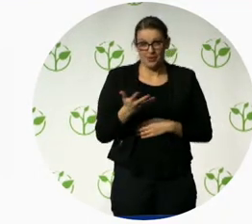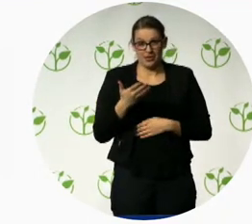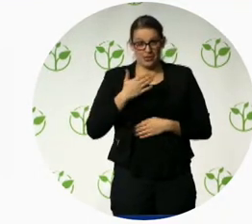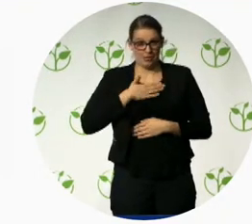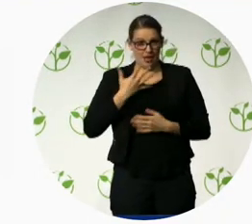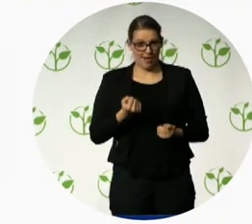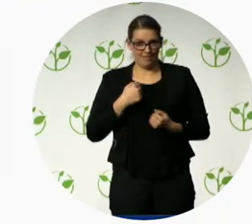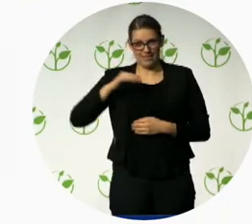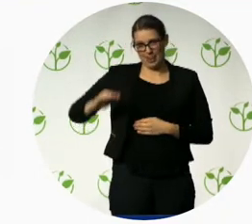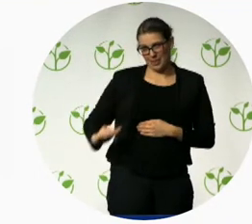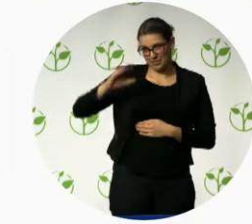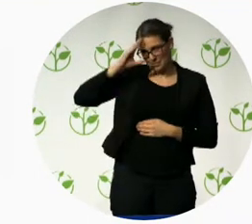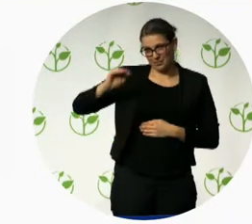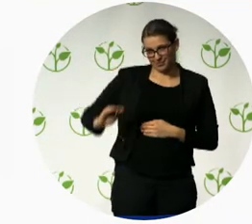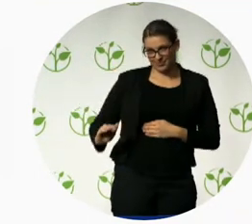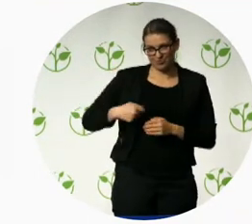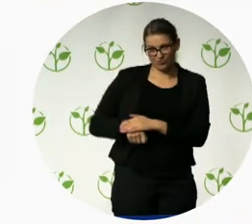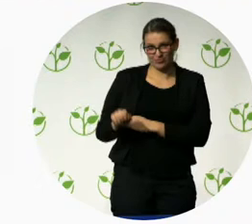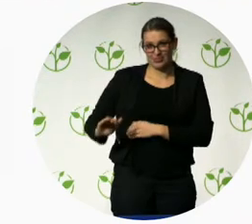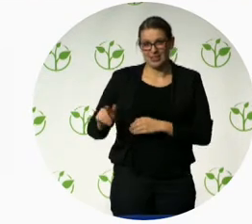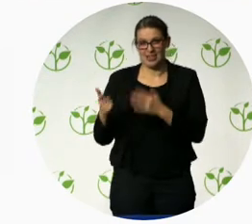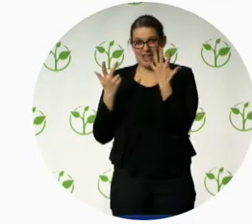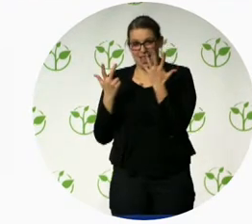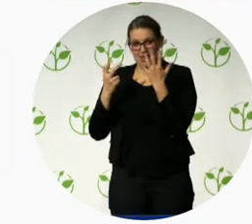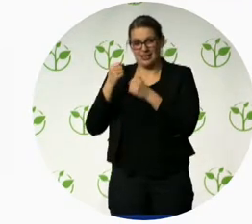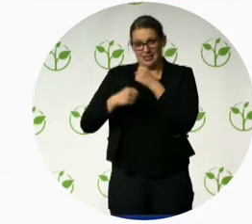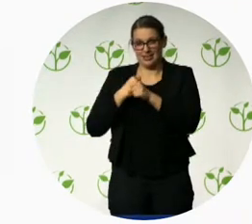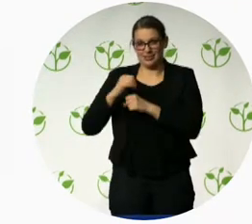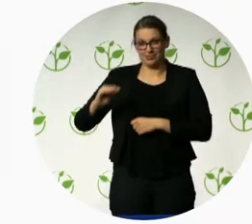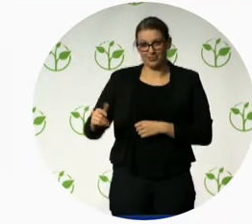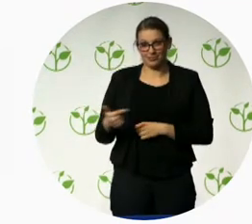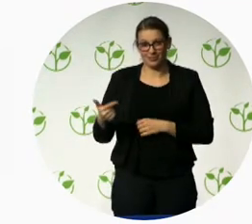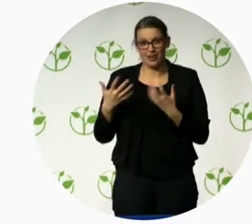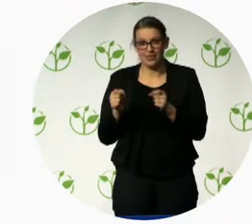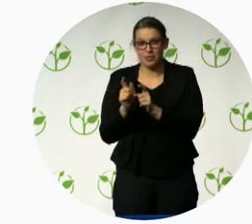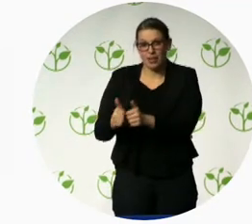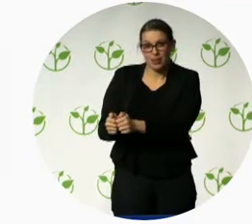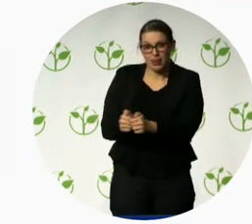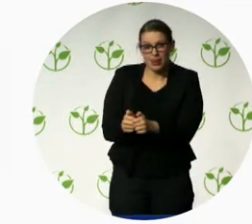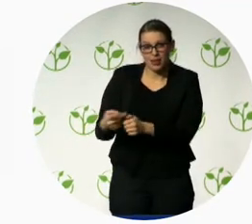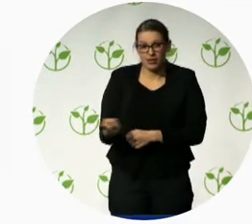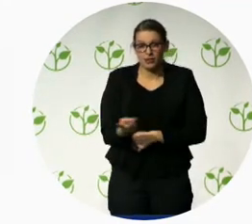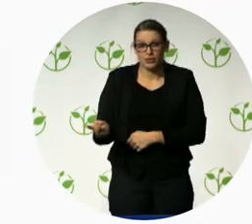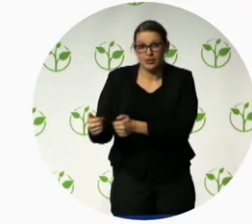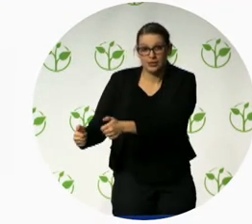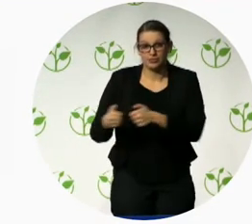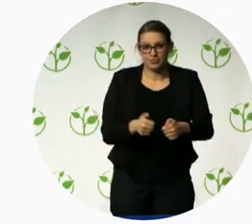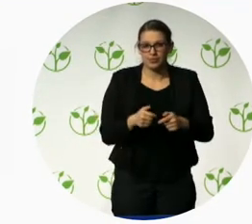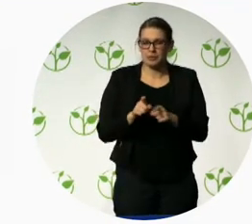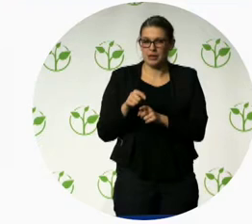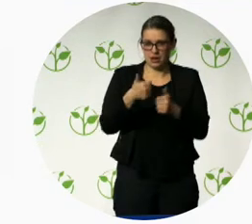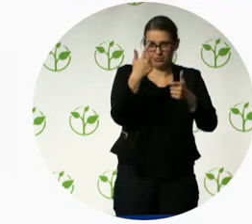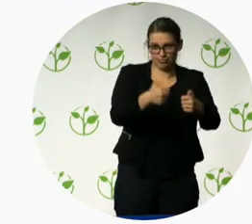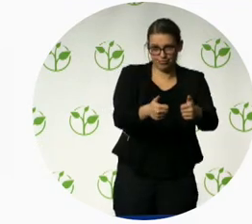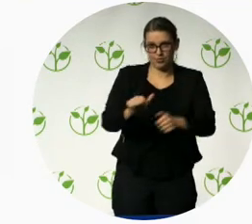We've got super lucky up here on the stage. And I've shown him what Copilot is. And Copilot allows two people to play the same character with